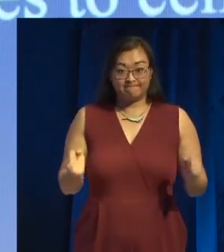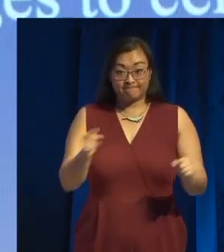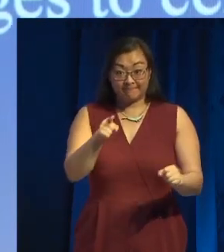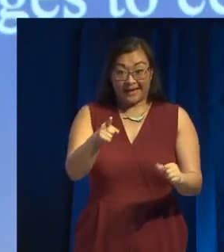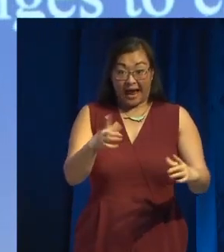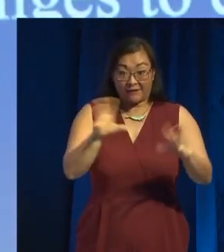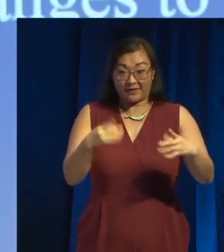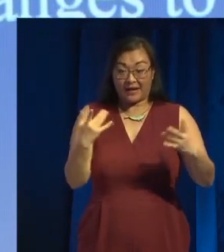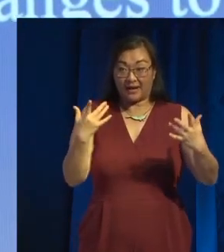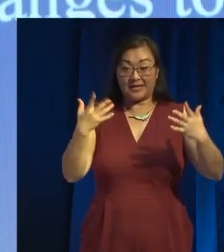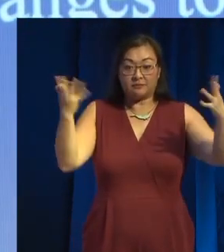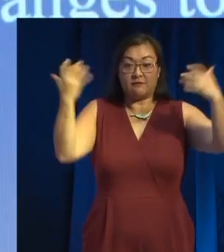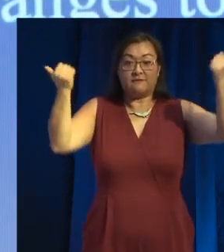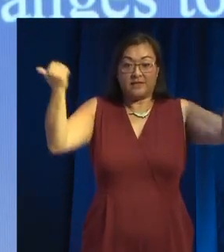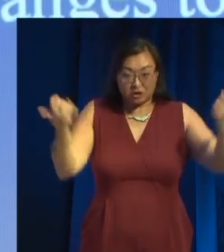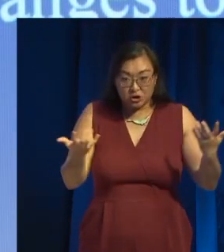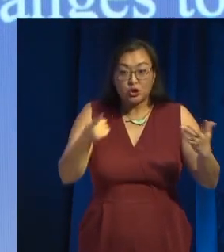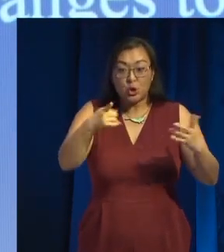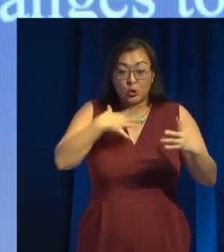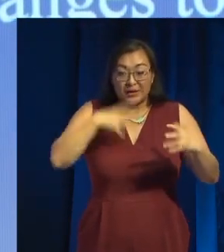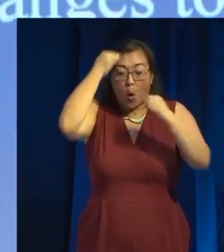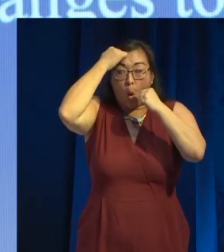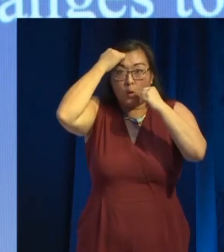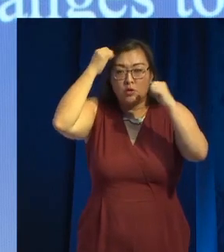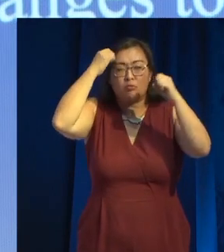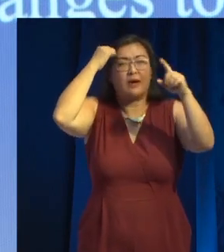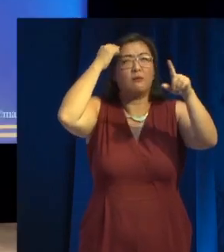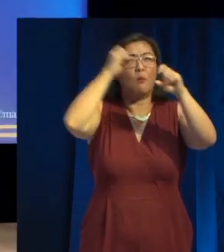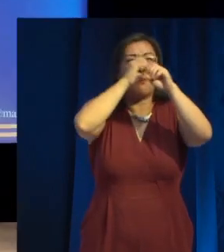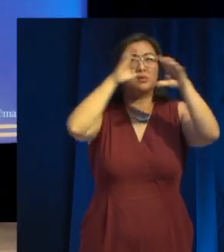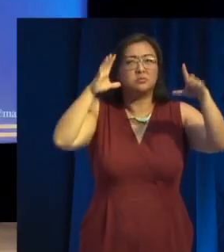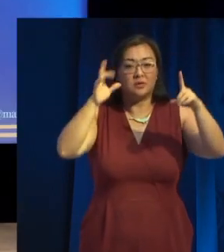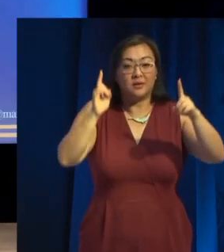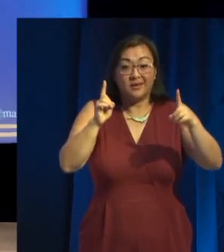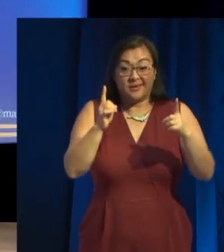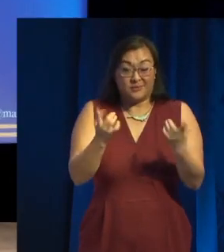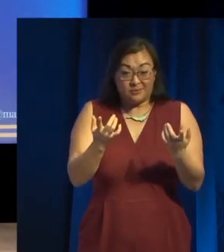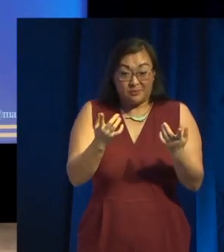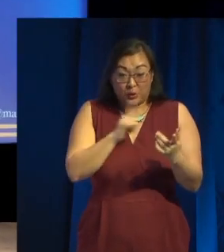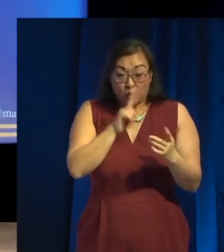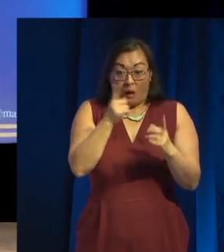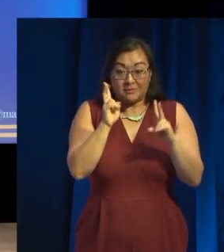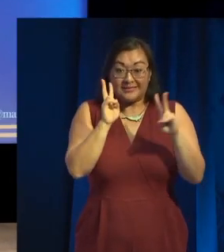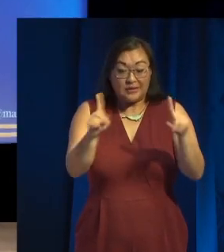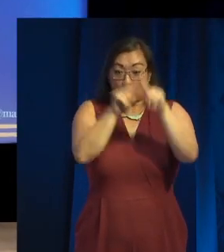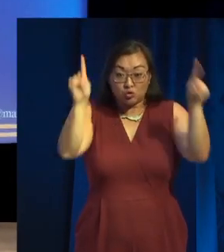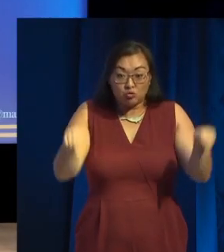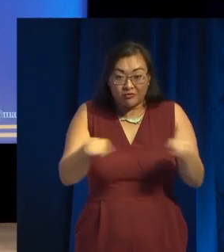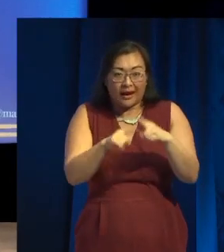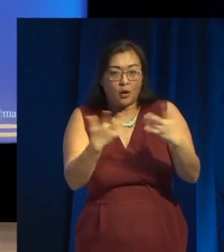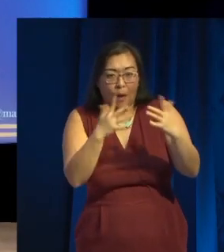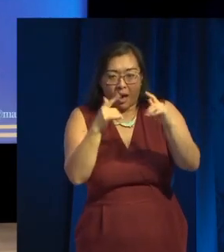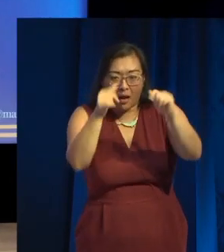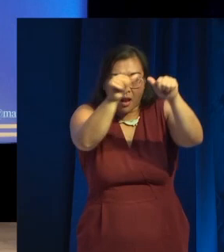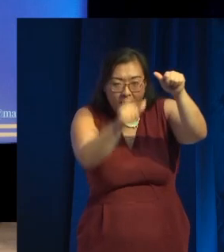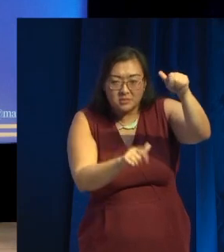So, you're not really sure what the game state is because you can't, pardon the pun, you can't see it. You've got to hold it. You've got to guide the players,